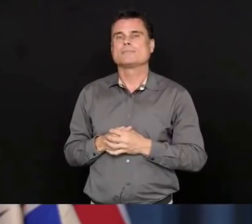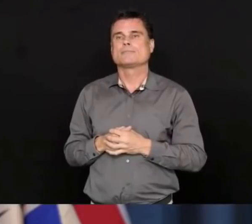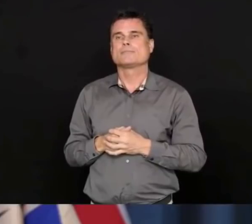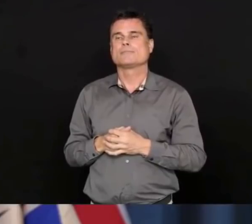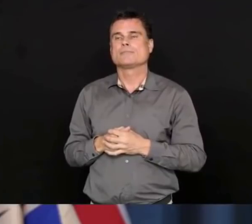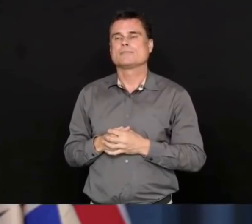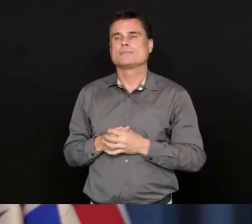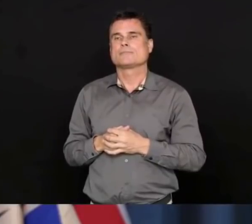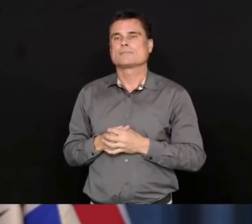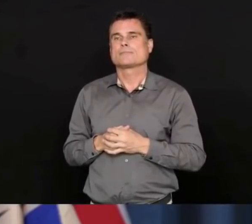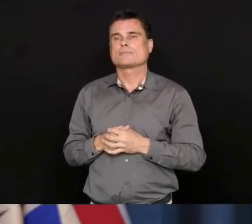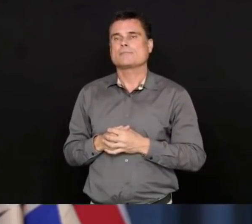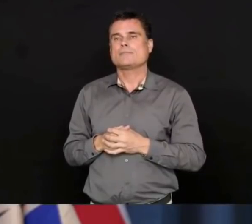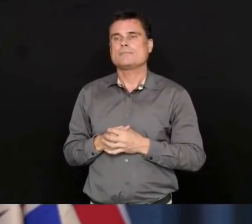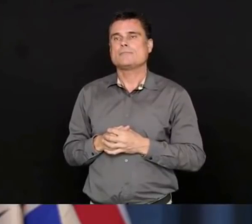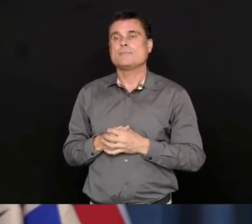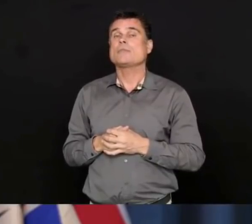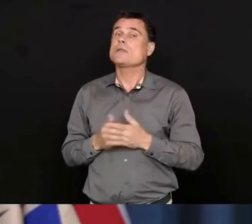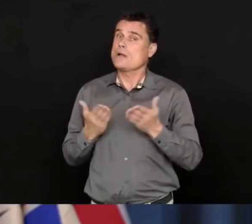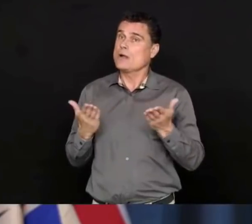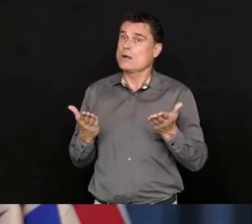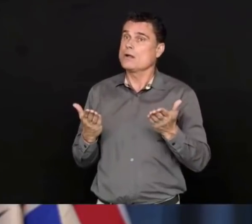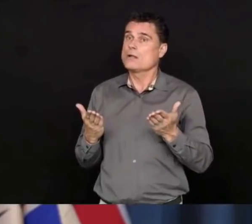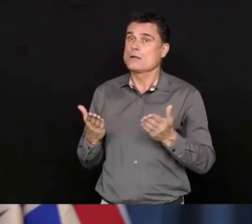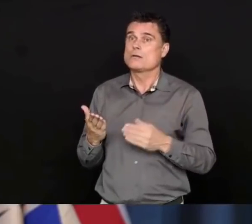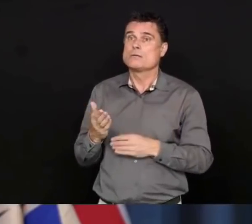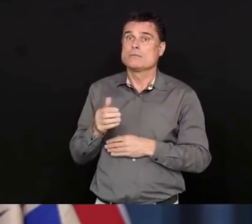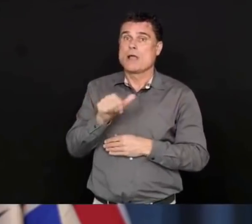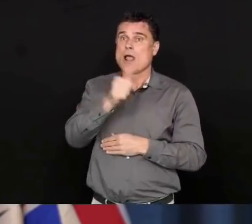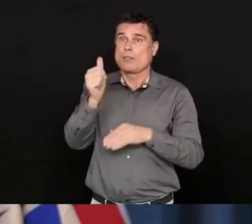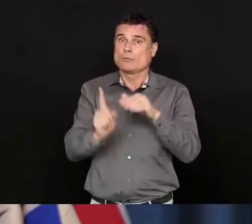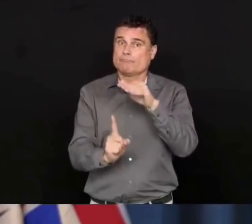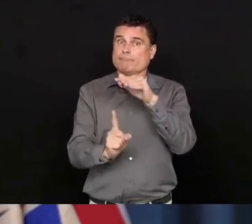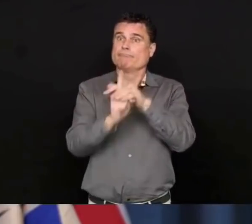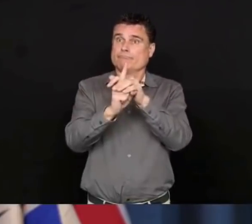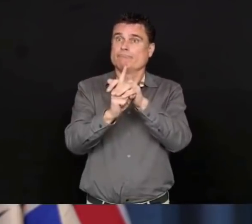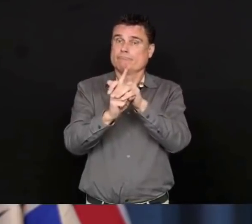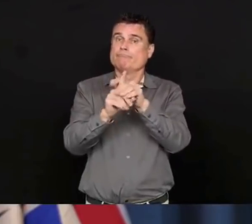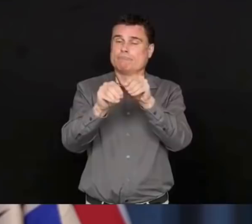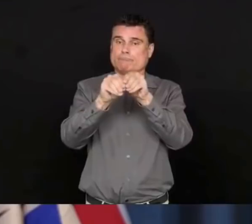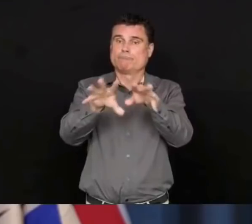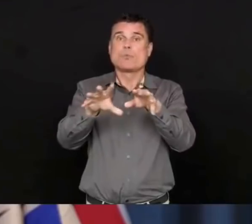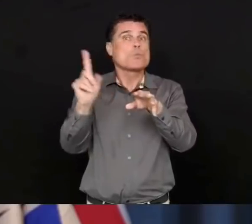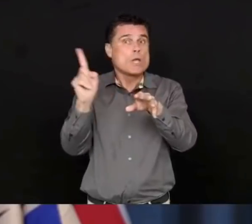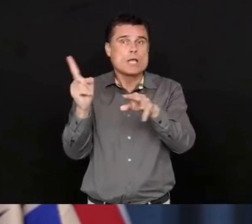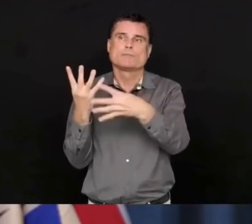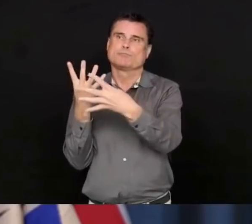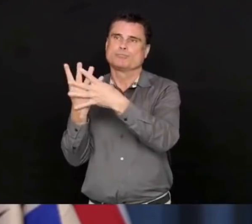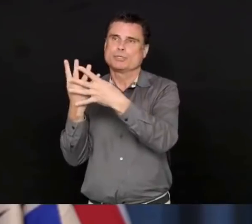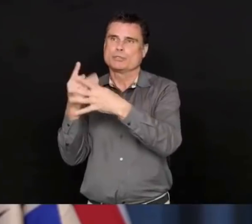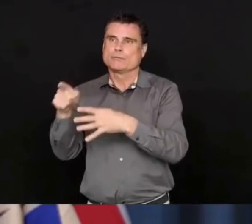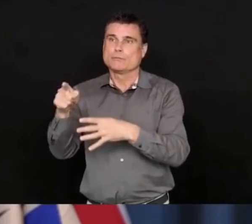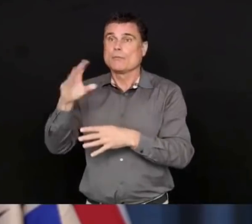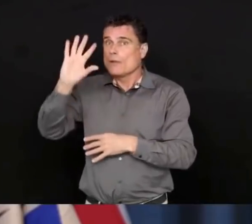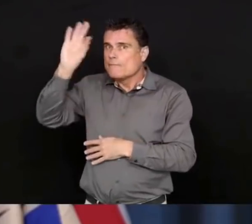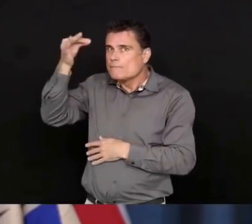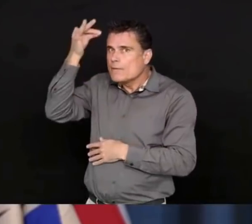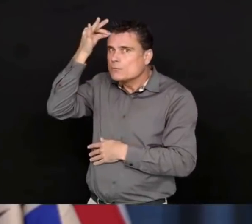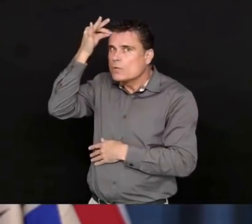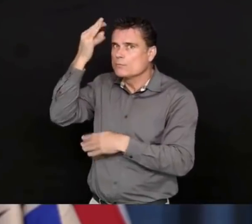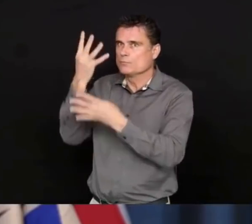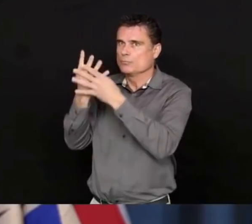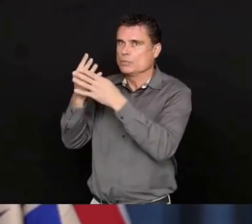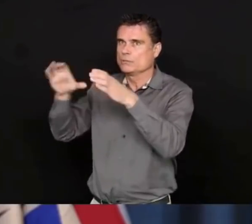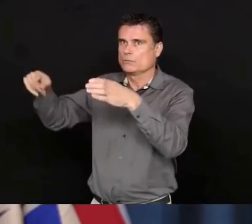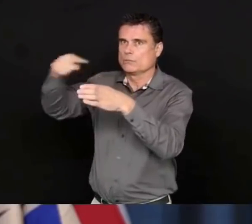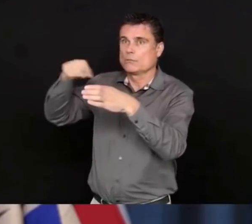another outbreak in a correctional facility, this time a federal correctional facility in Mission, where there's, as I